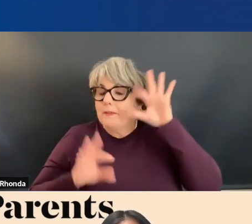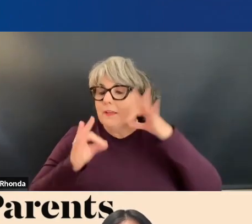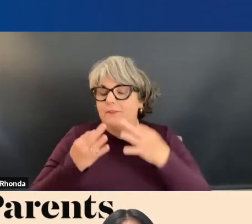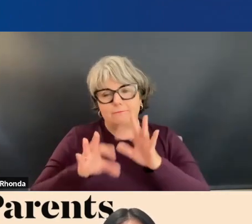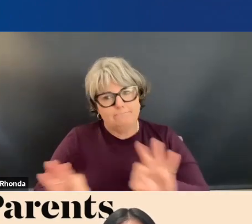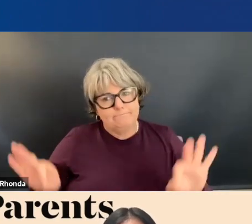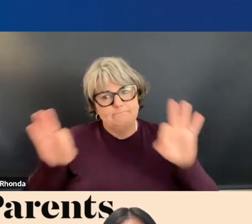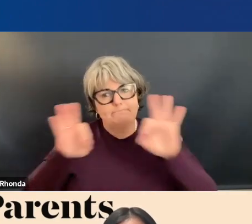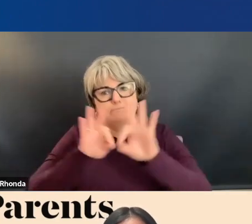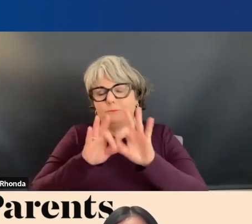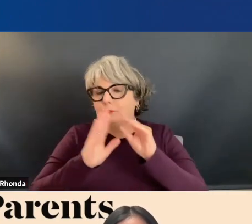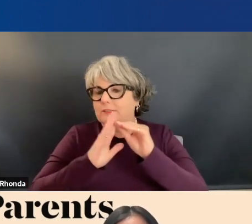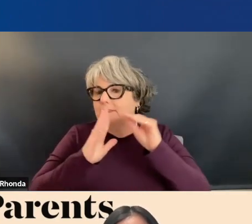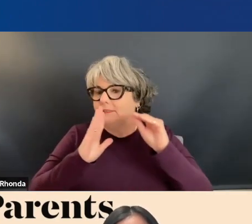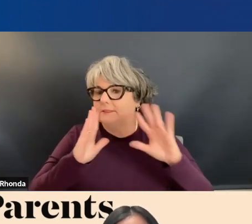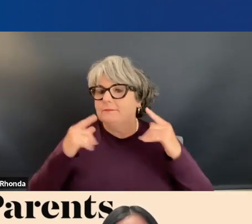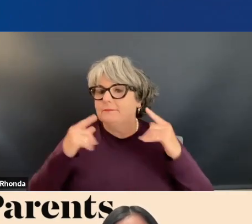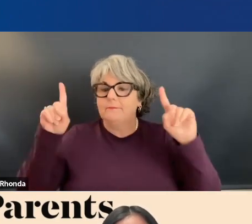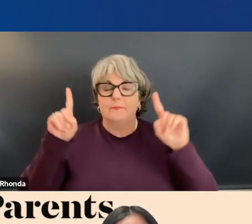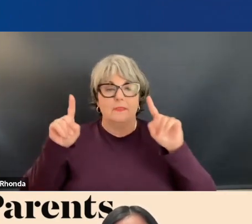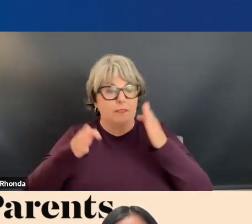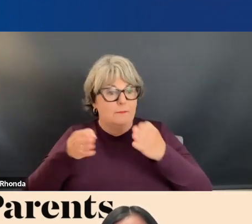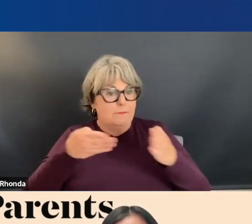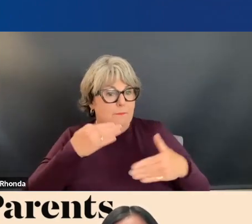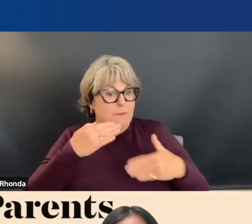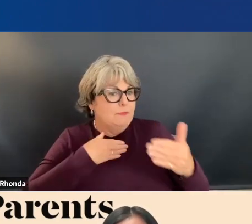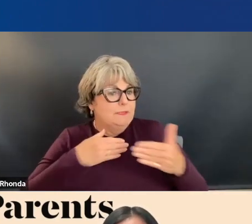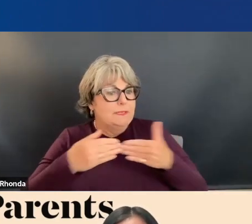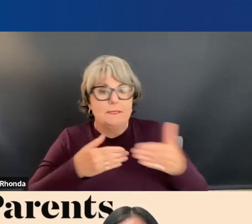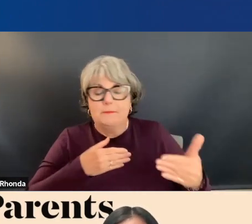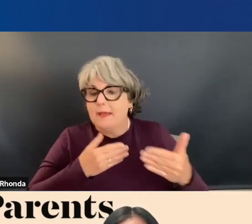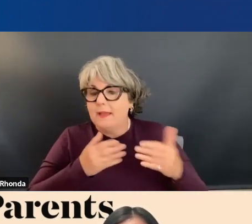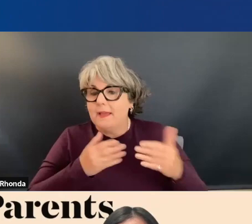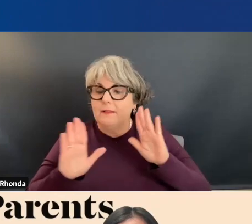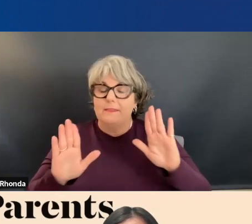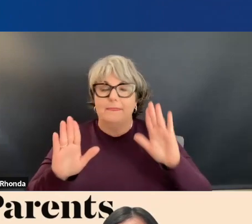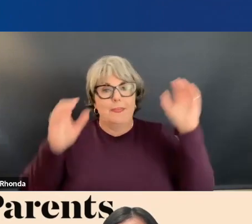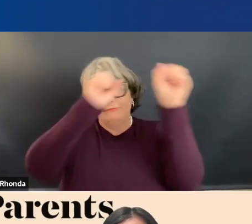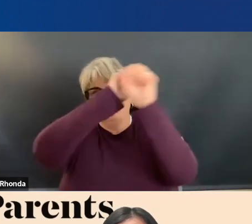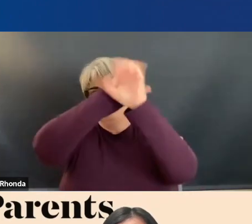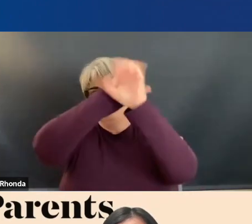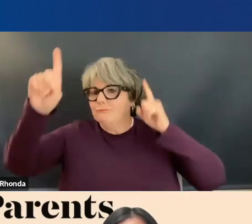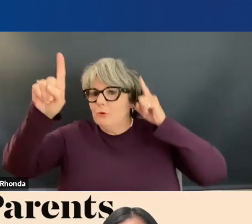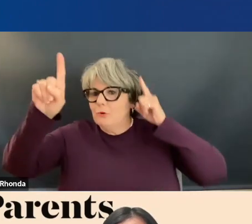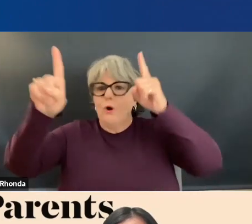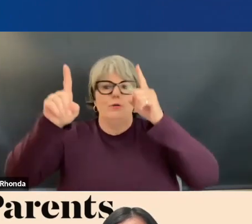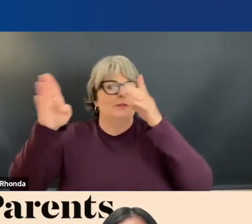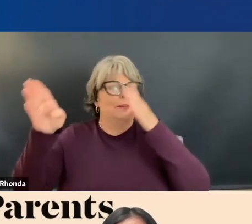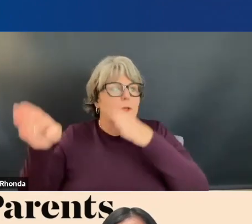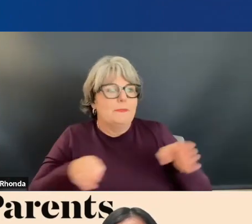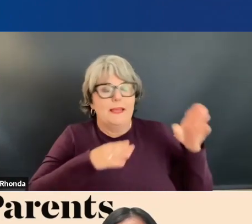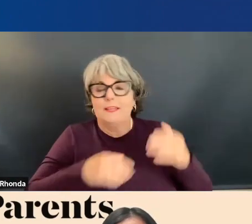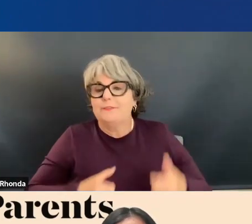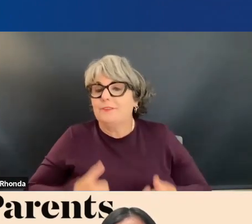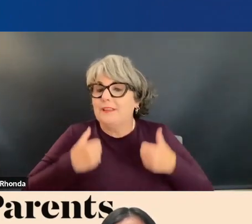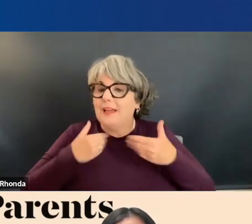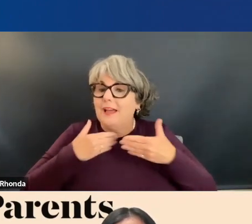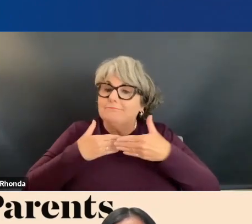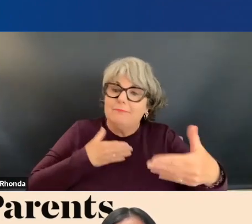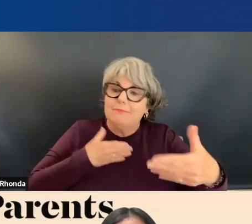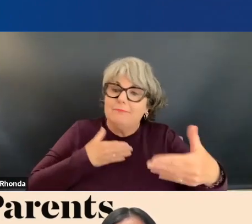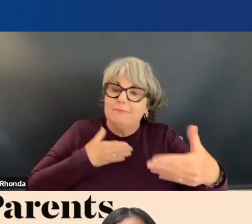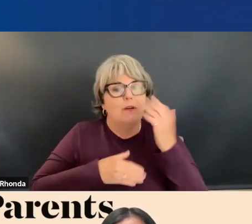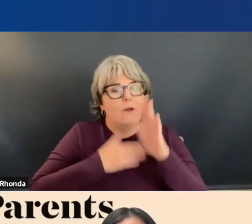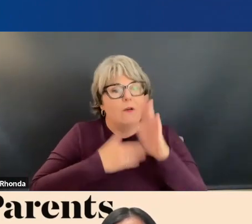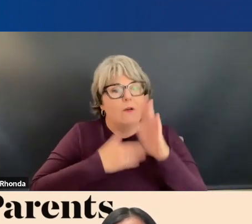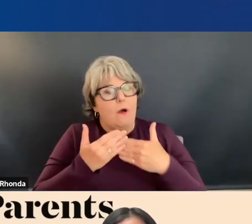student success. Every single young person, regardless of what their big dreams are, what their plans are for life after high school, every